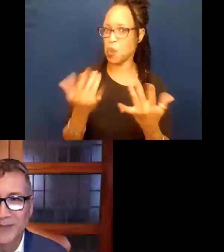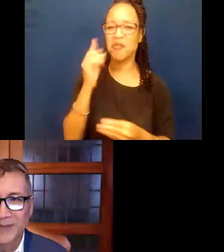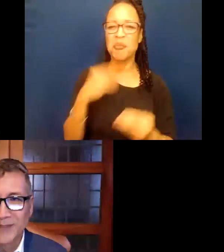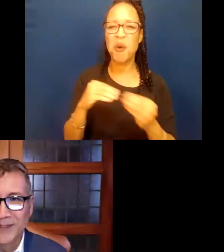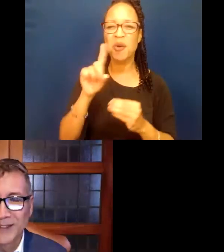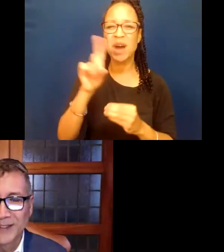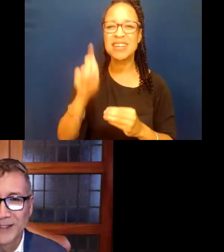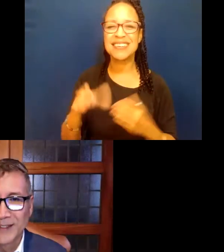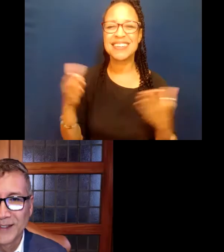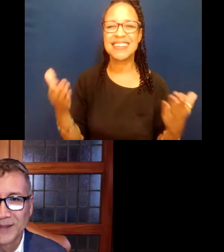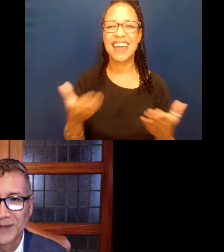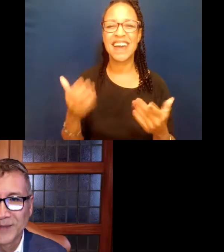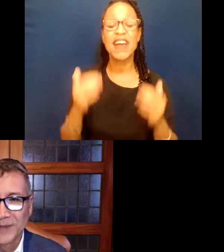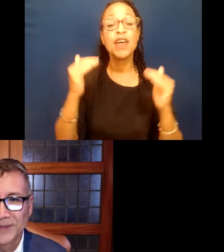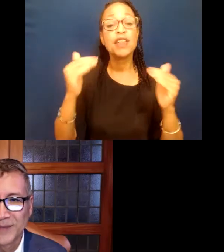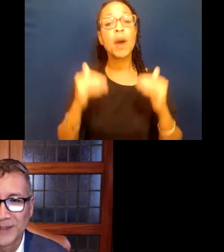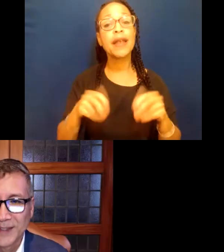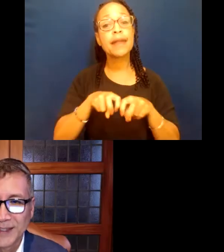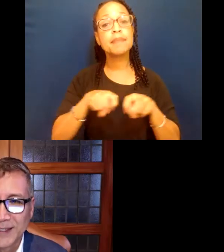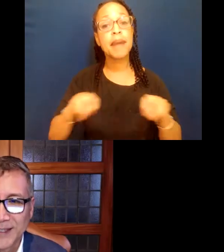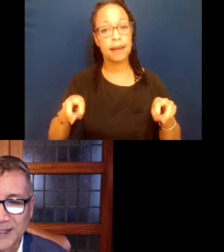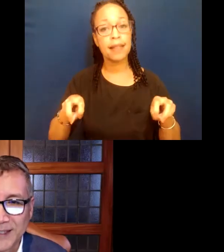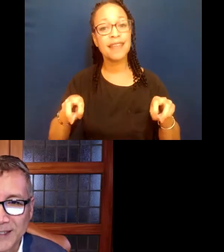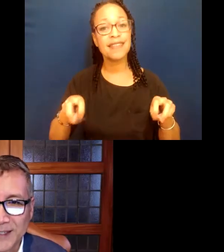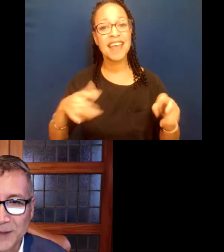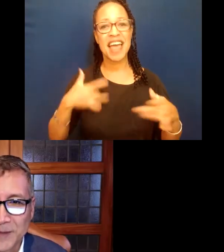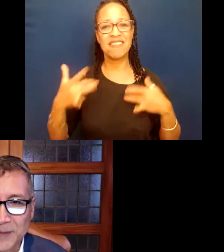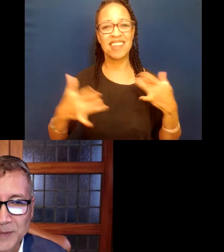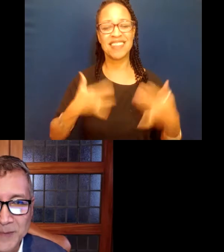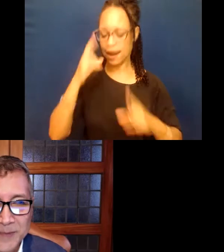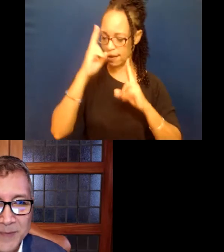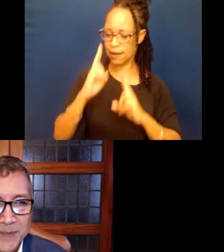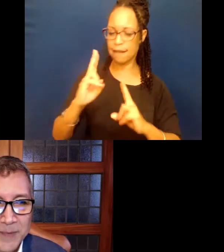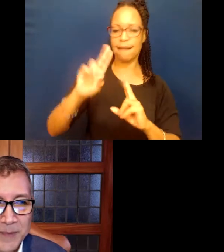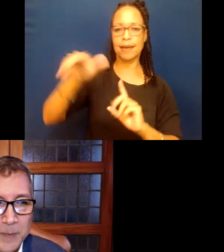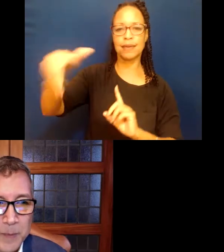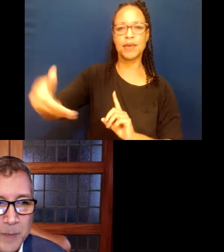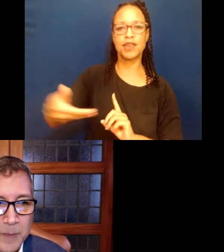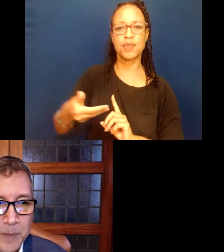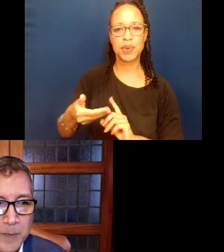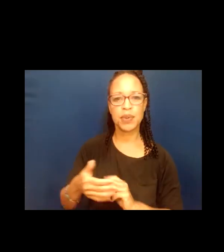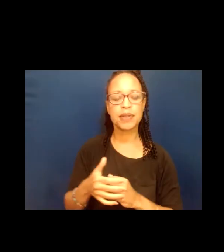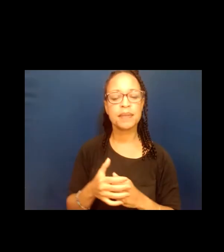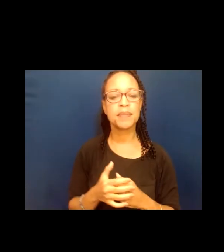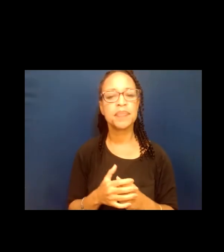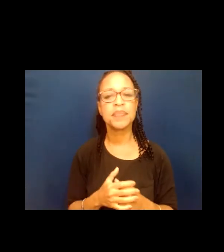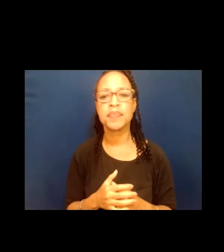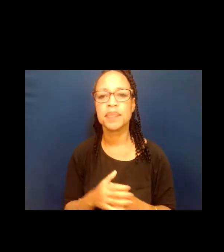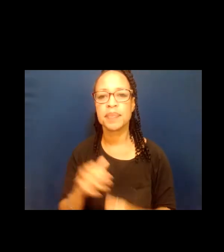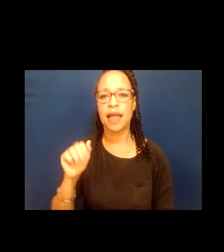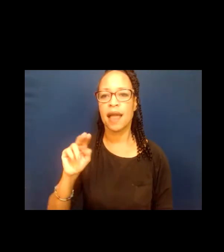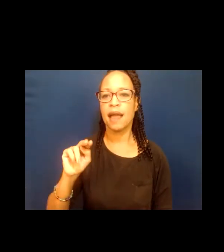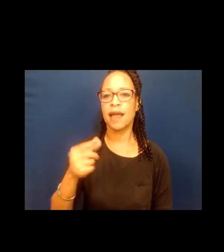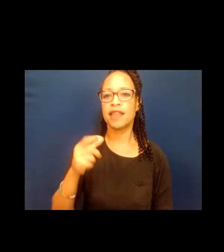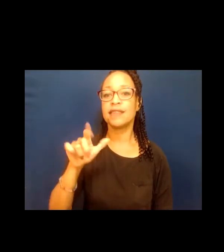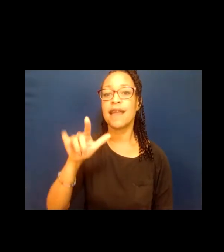So, our next panelist, I am delighted and honored to introduce Angelica Salas.